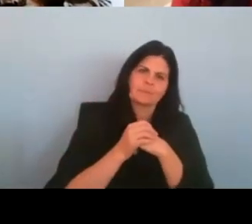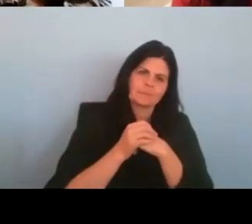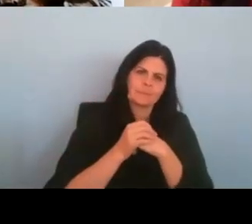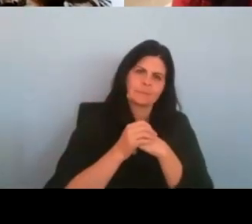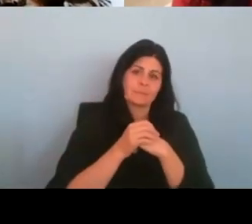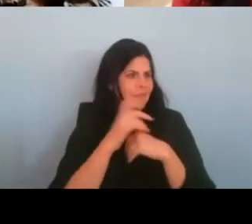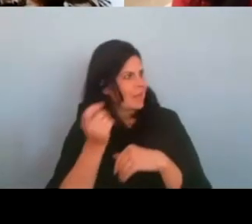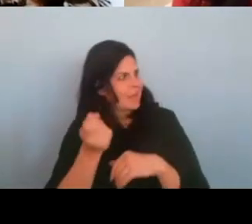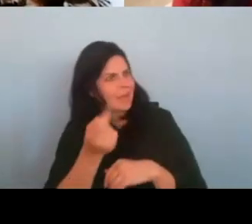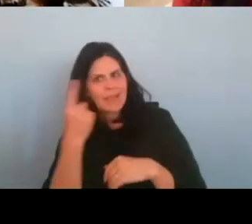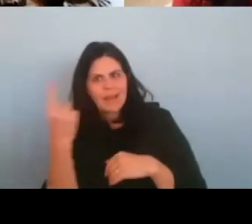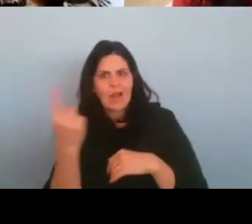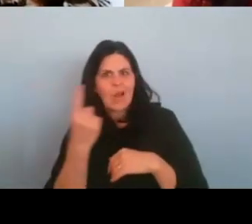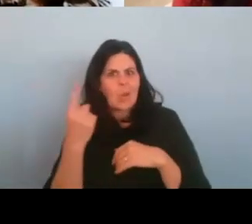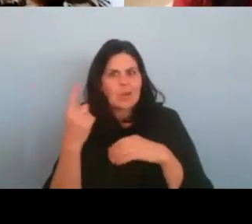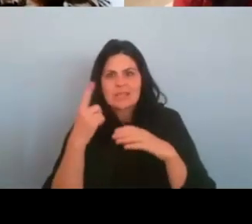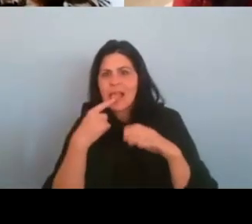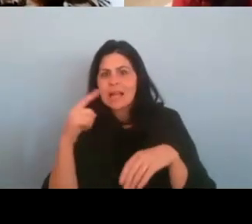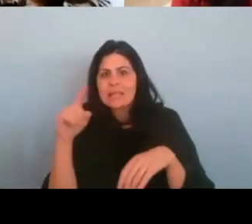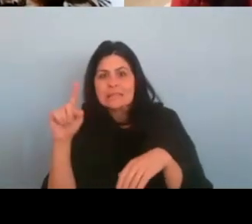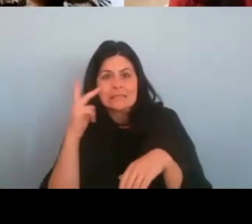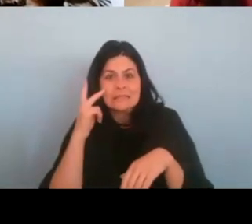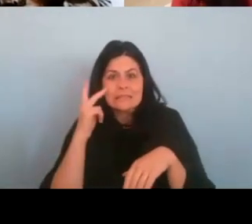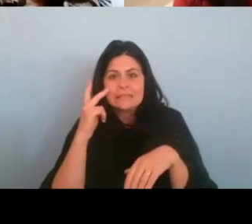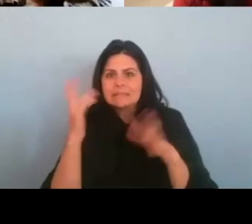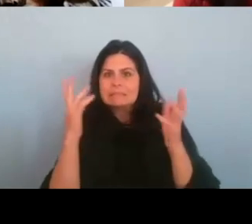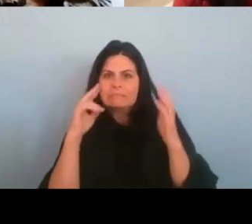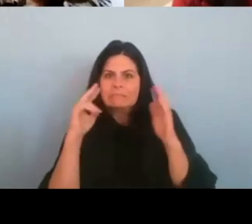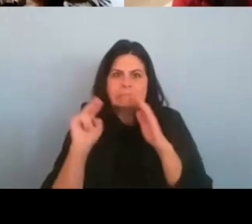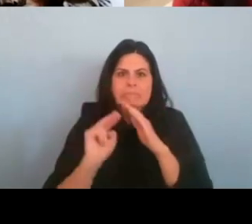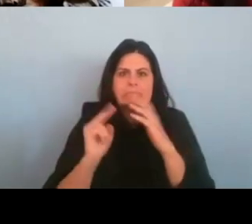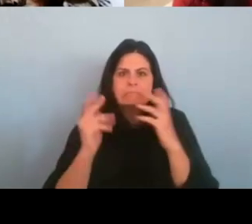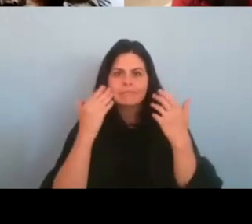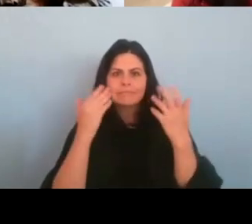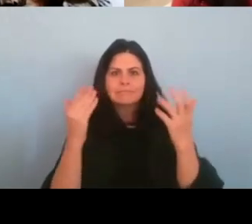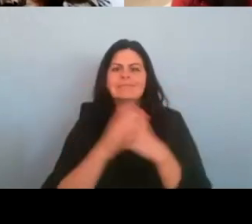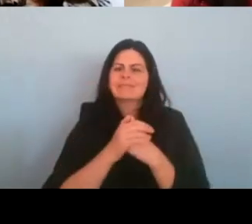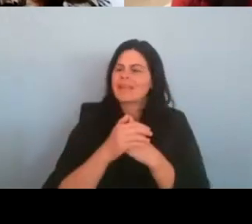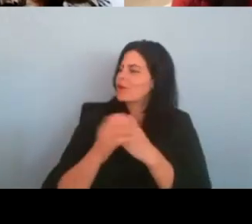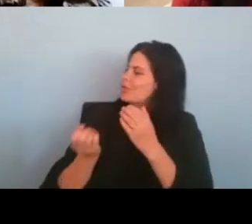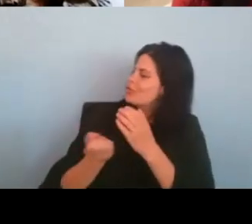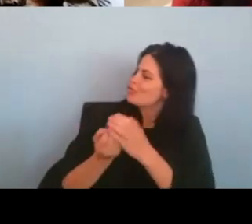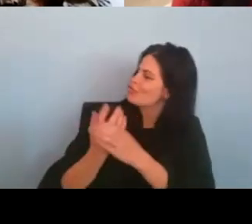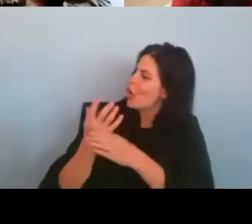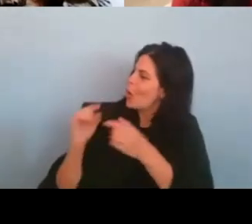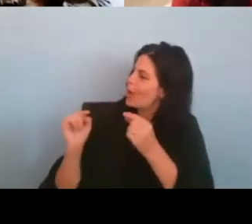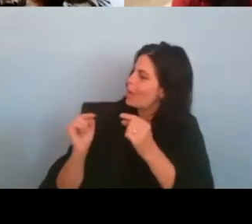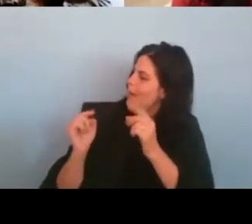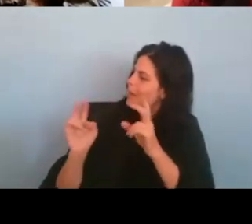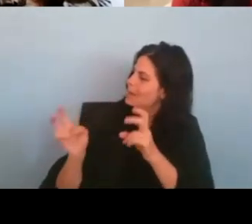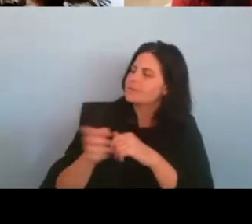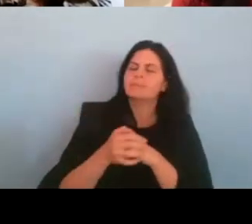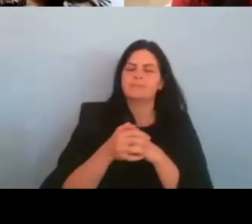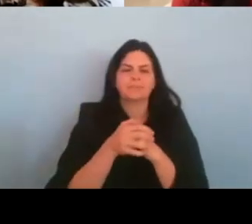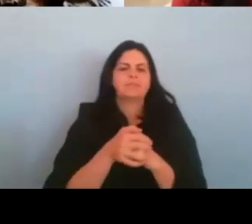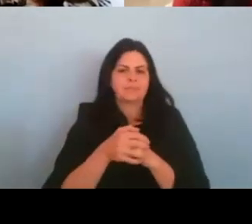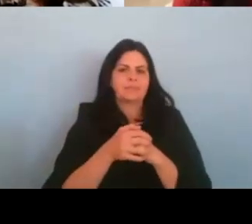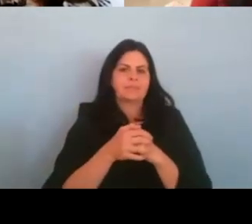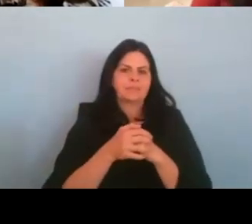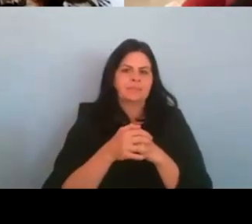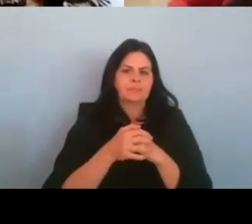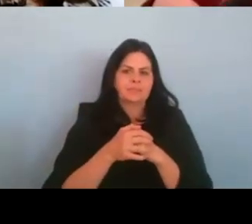It's always a little bit of uncertainty. Yeah. Growing pains. Yeah. Yes.